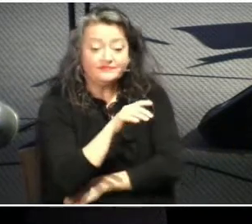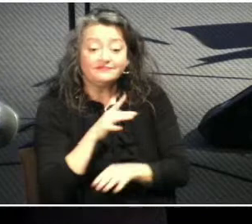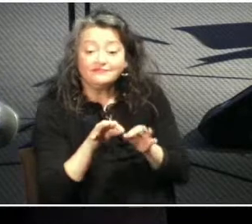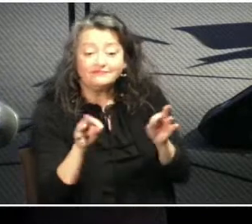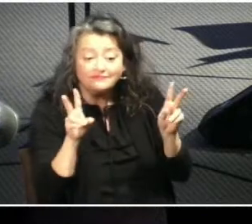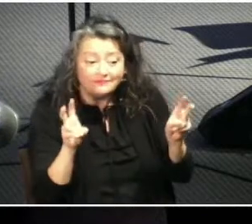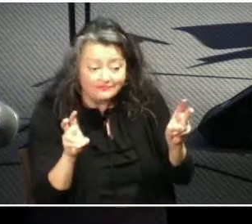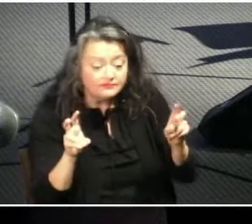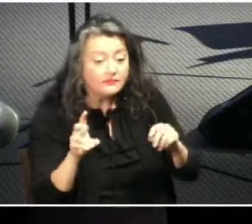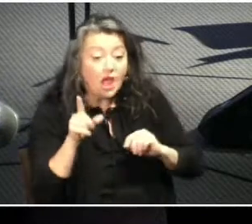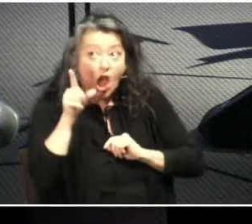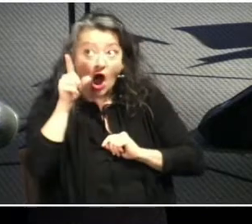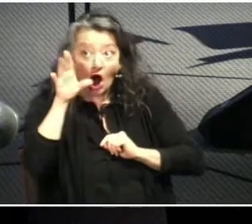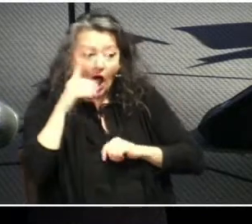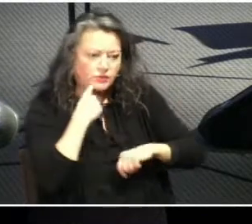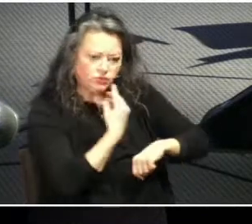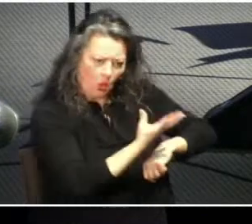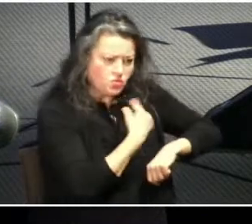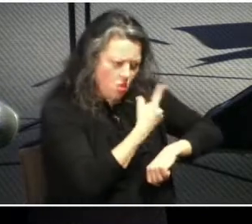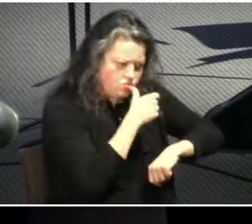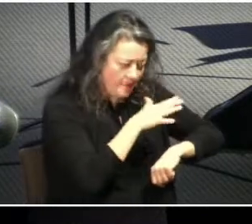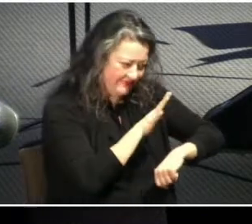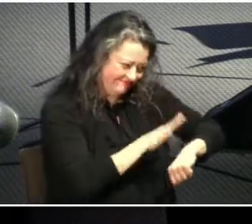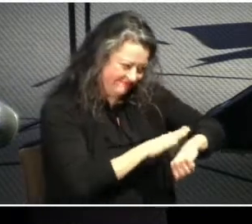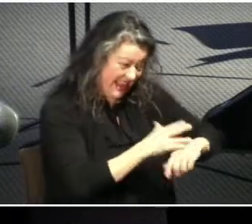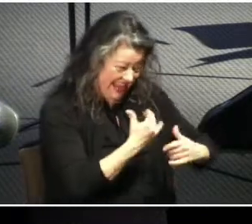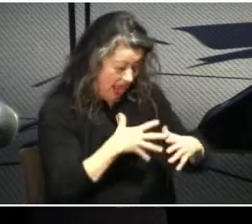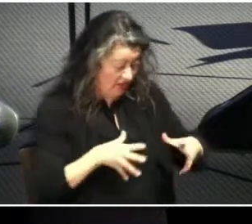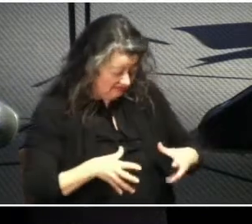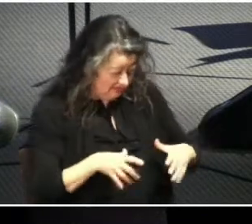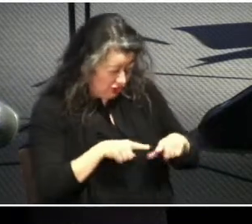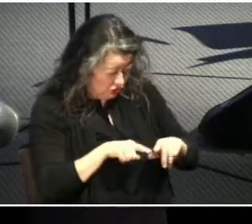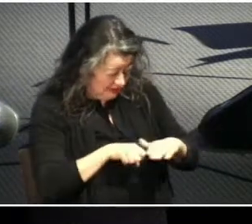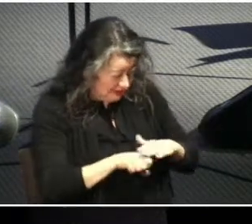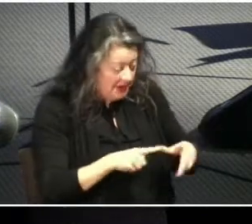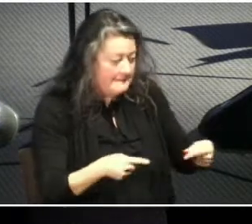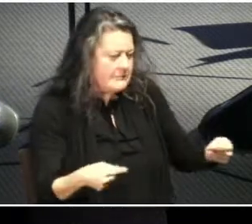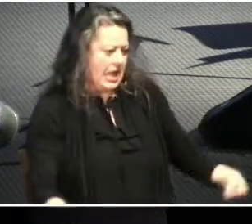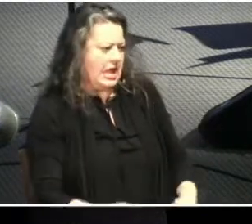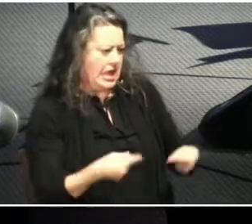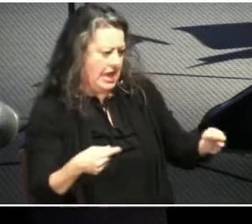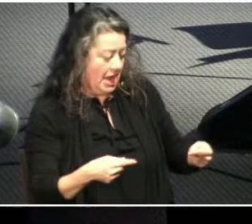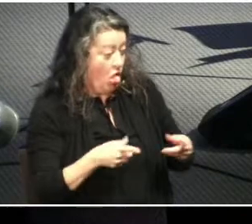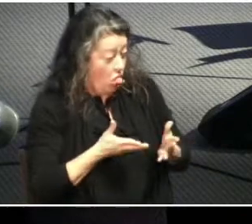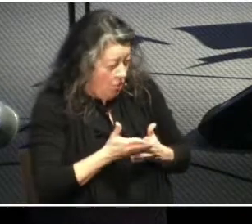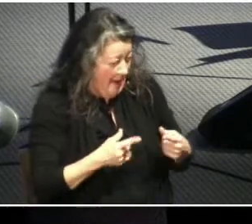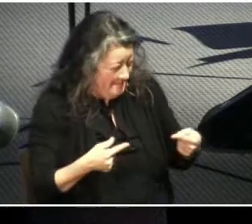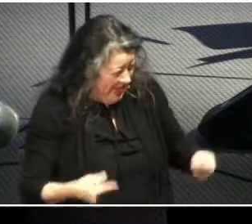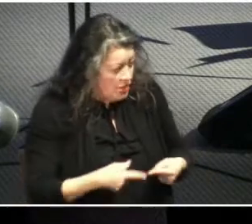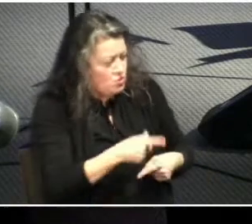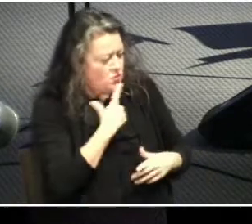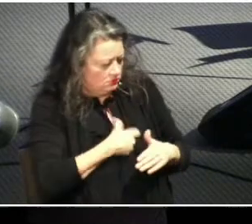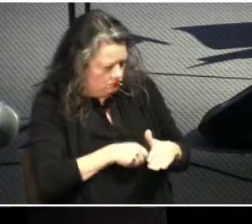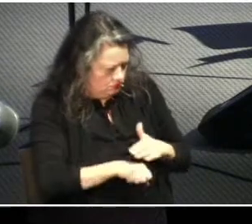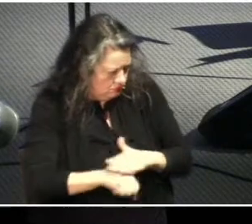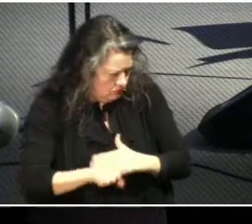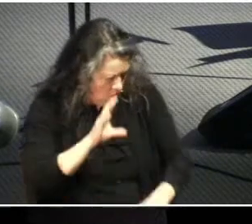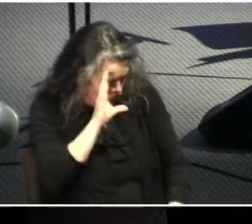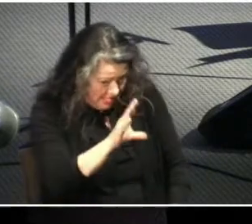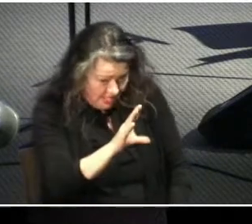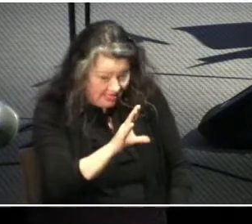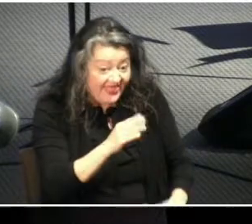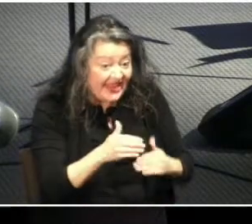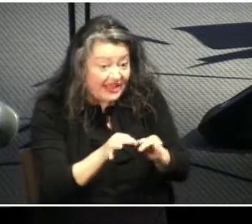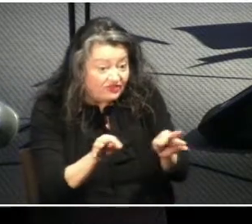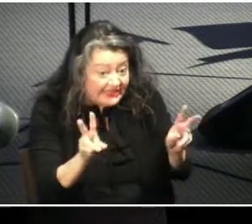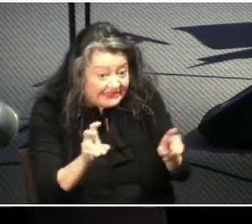woman god said i will surely multiply your pain in childbearing in pain you shall bring forth children and here's the key